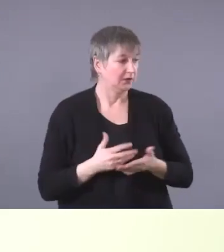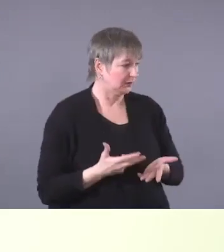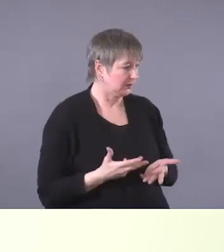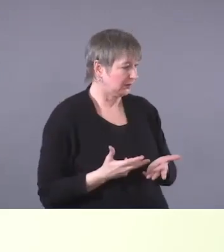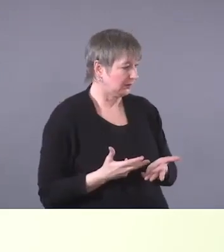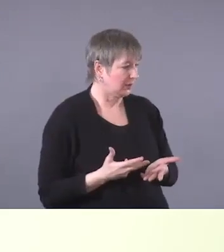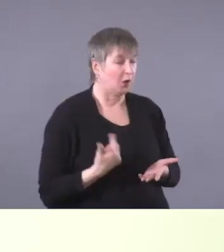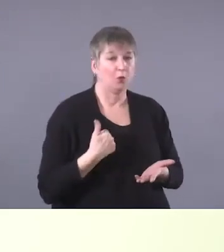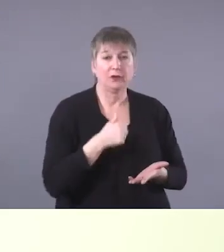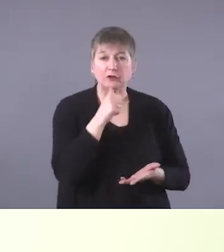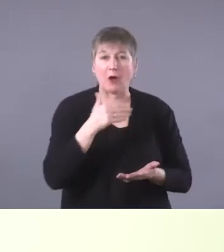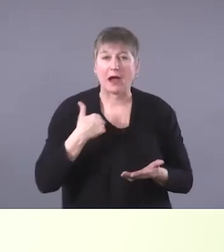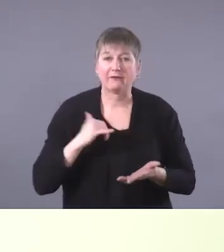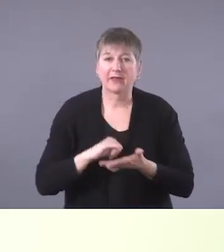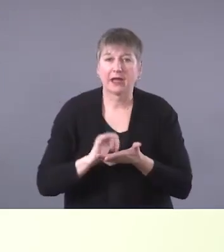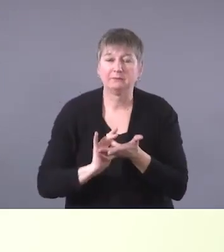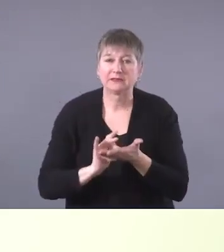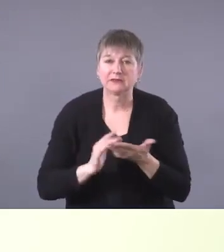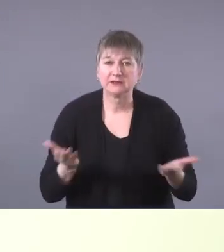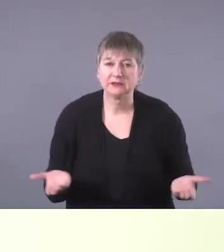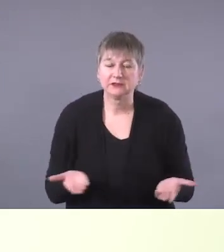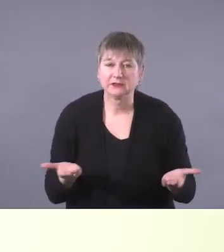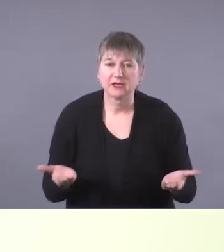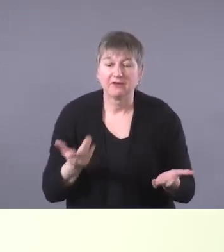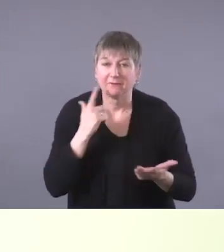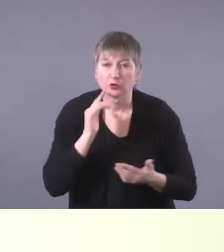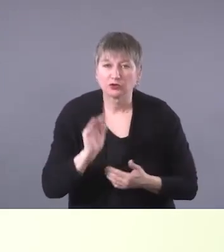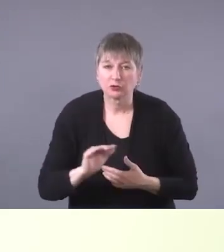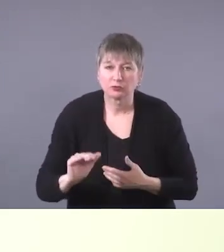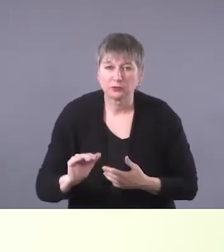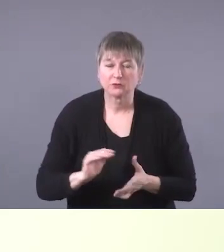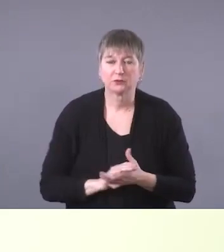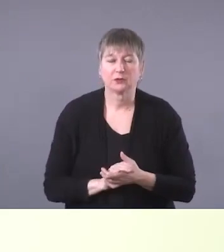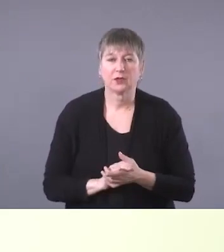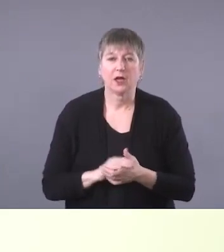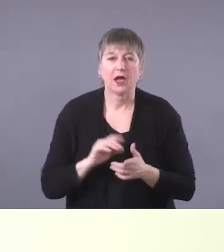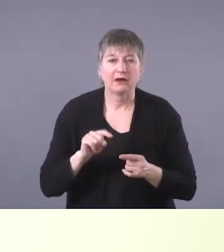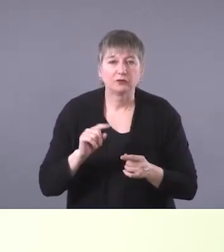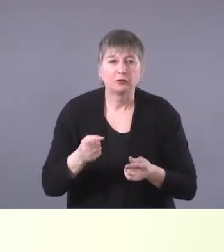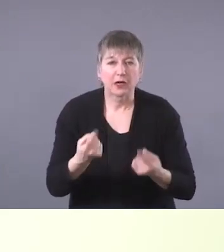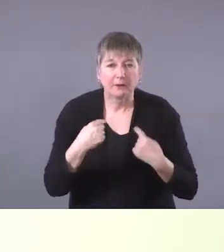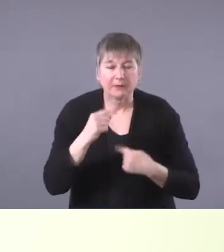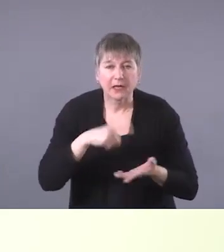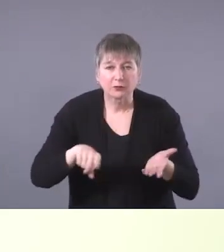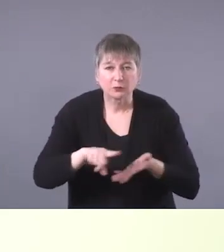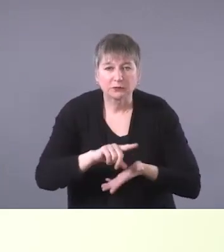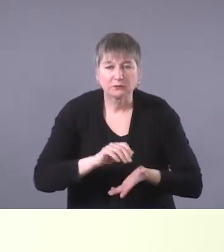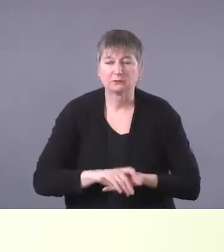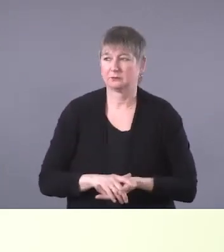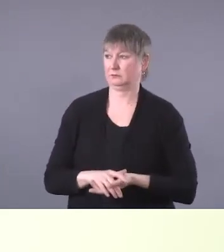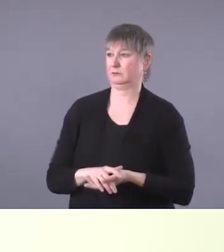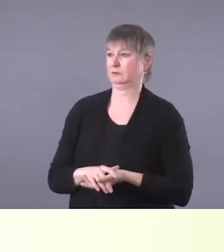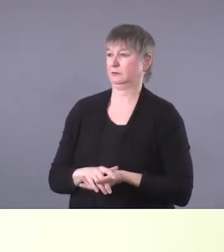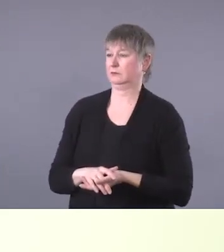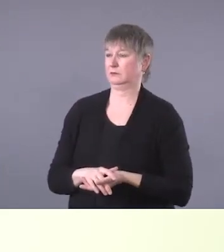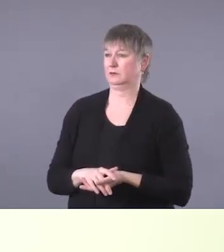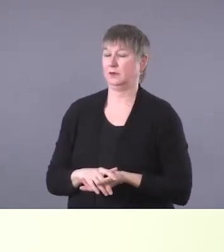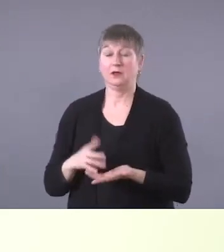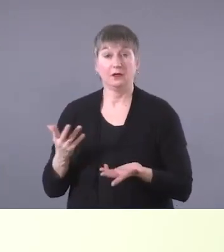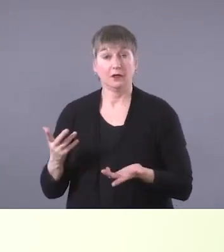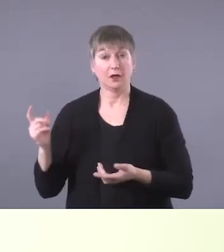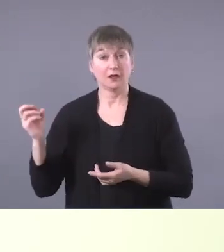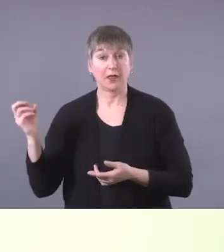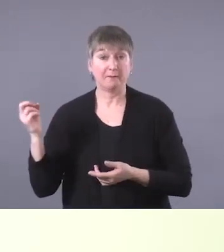dosage in stock for children. You have to come back next week. Then you have to walk back to the bus